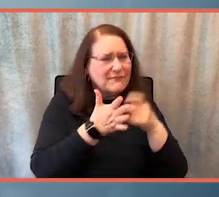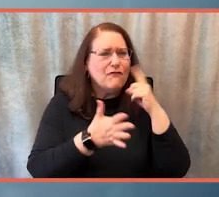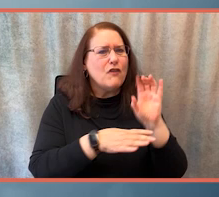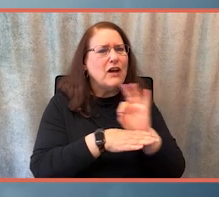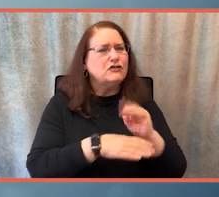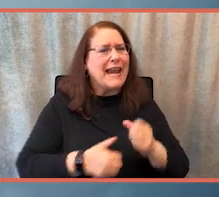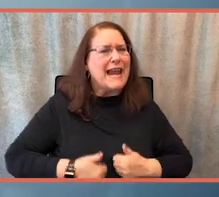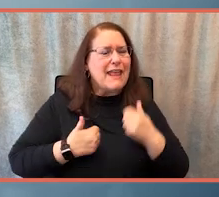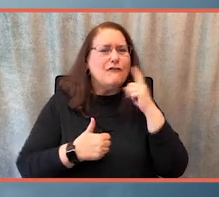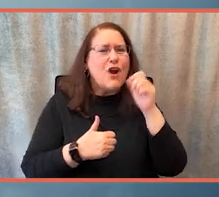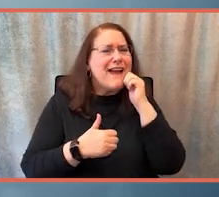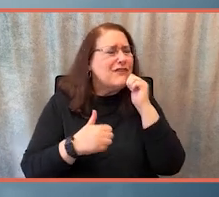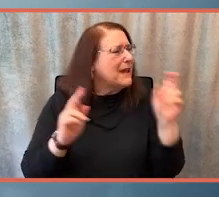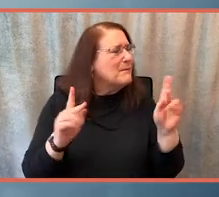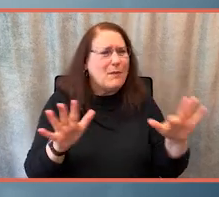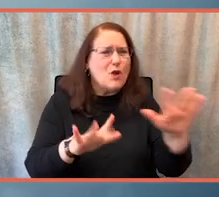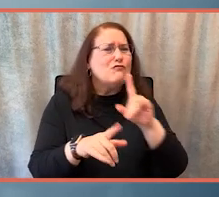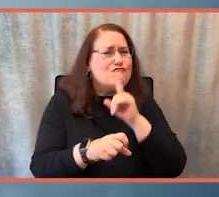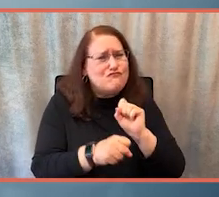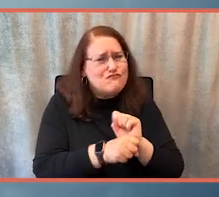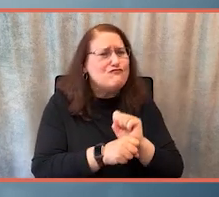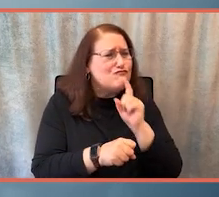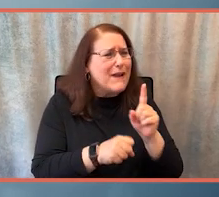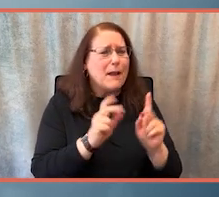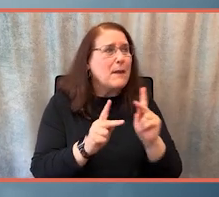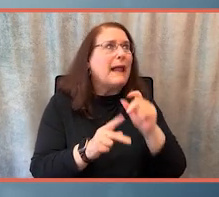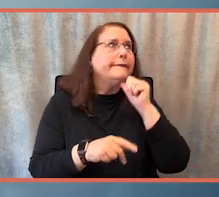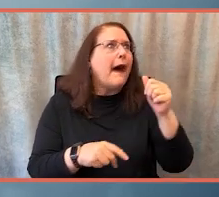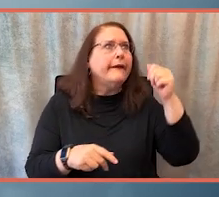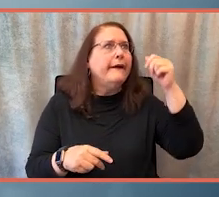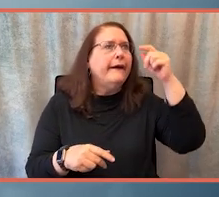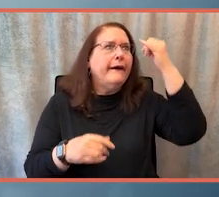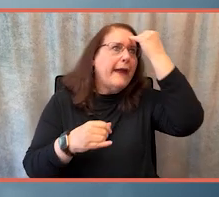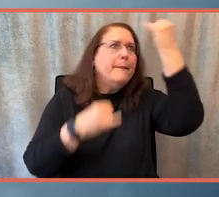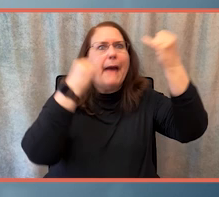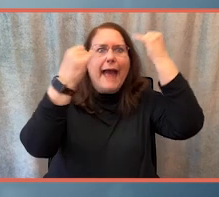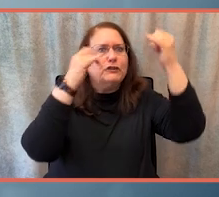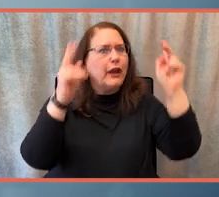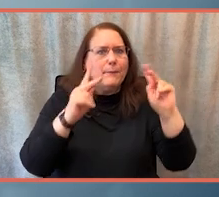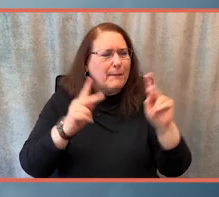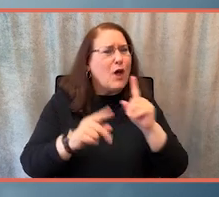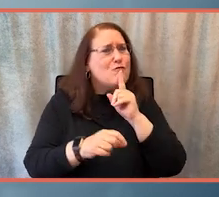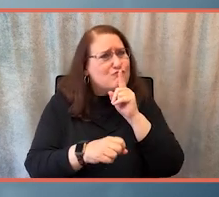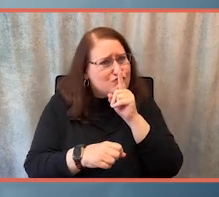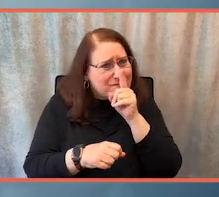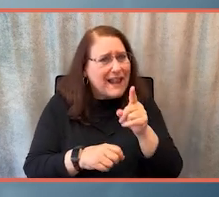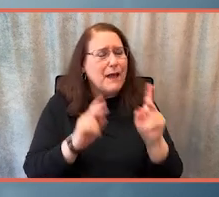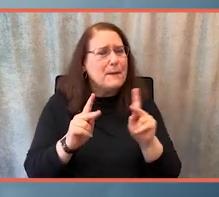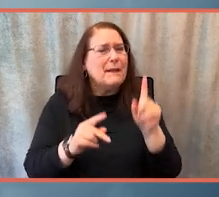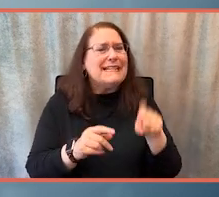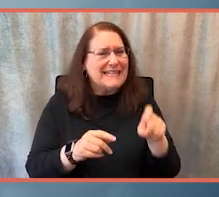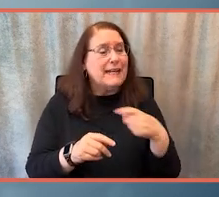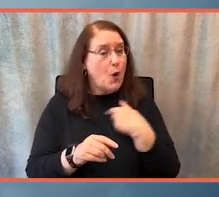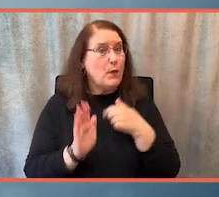live for everyday people, like real people. Yeah. As opposed to theoretical people, like real people need what we call